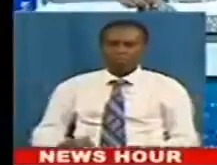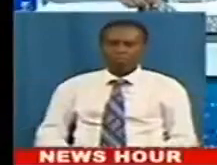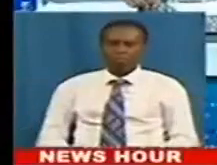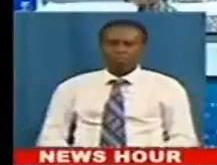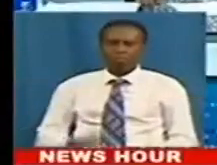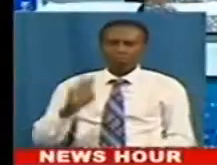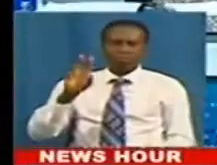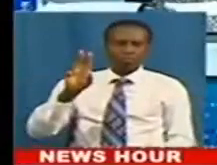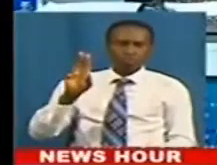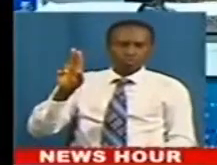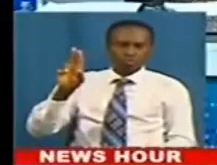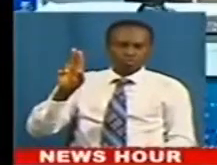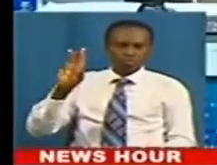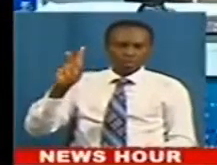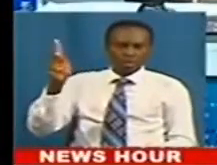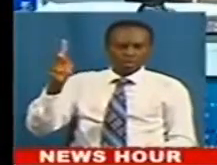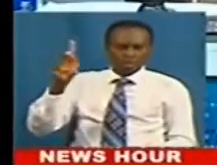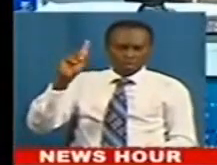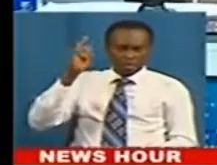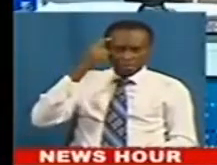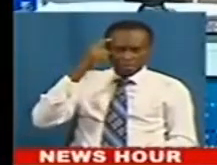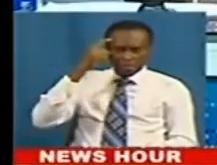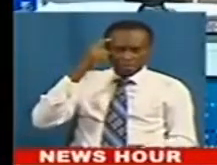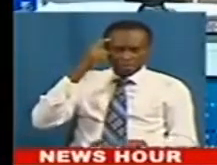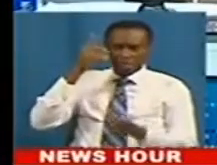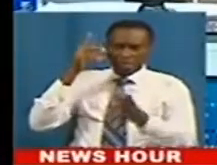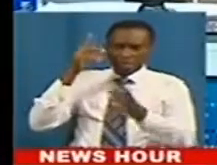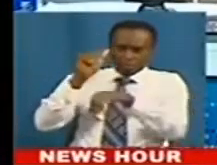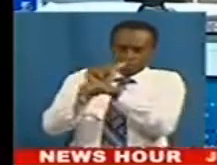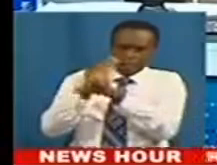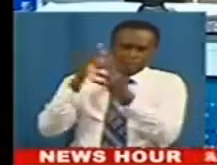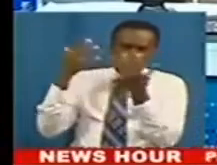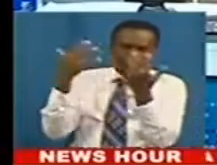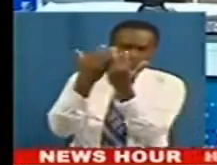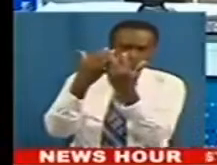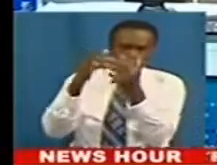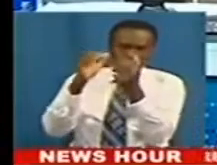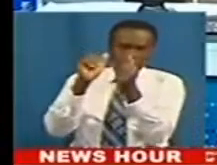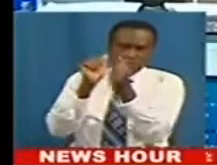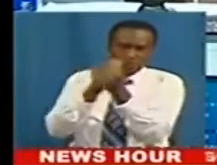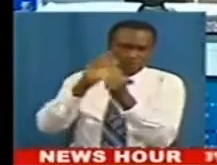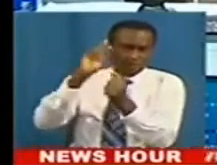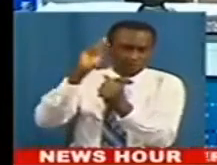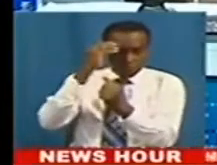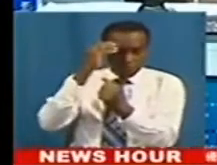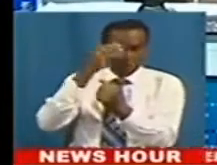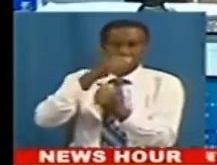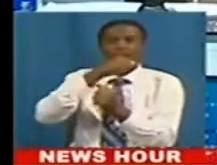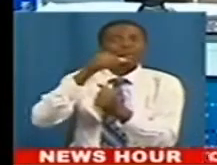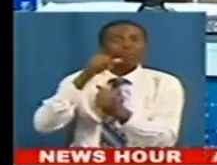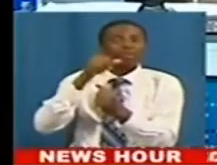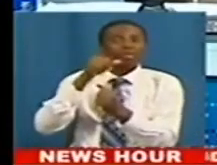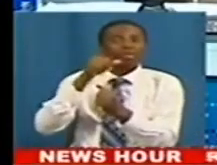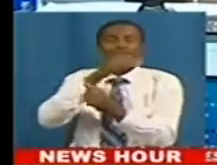The UK government has teamed up with the Ministry of Food and Agriculture and the Council for Scientific and Industrial Research